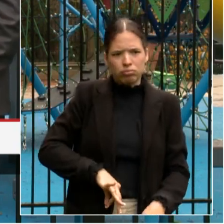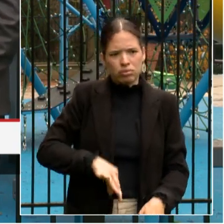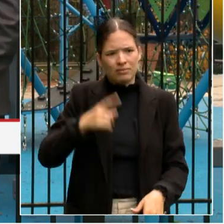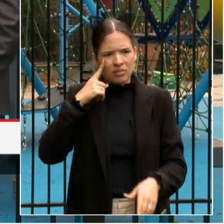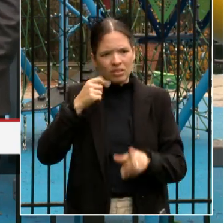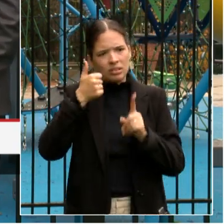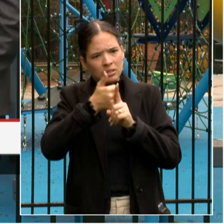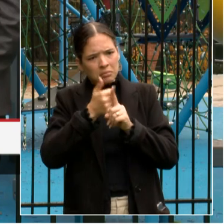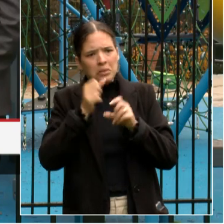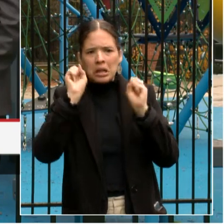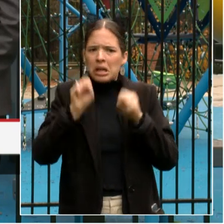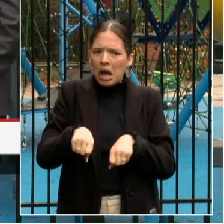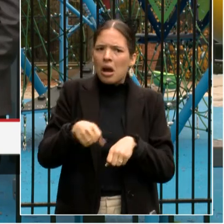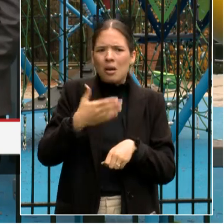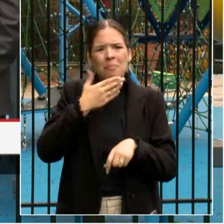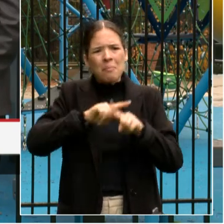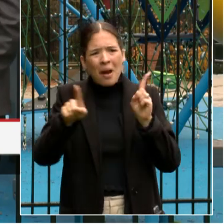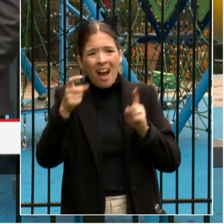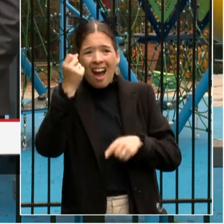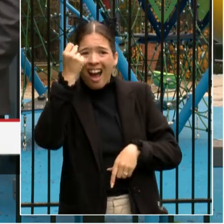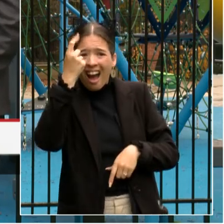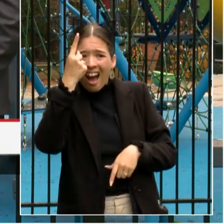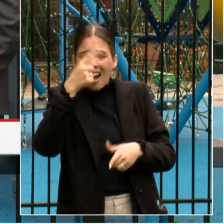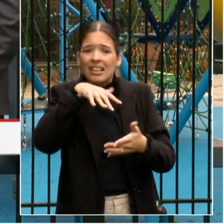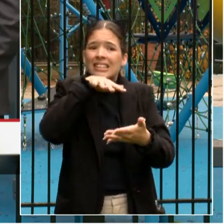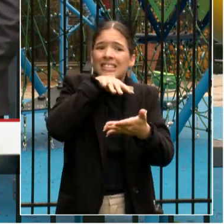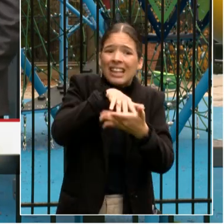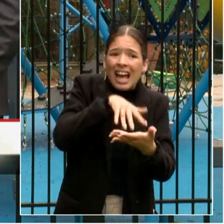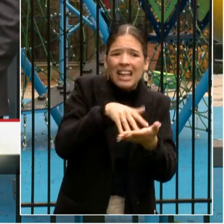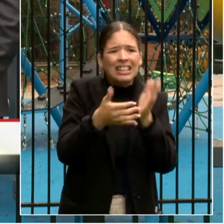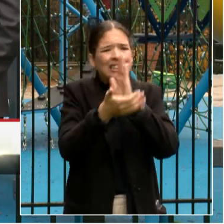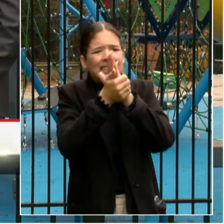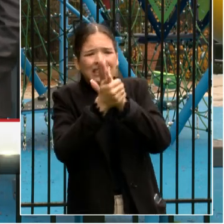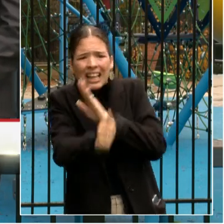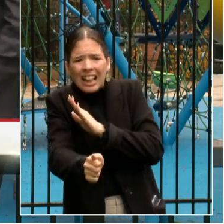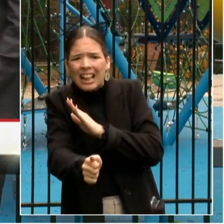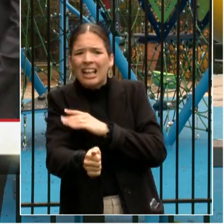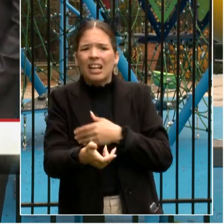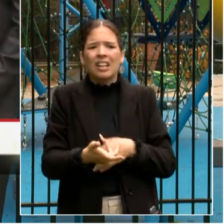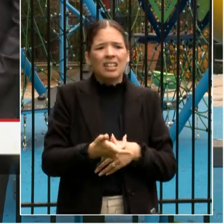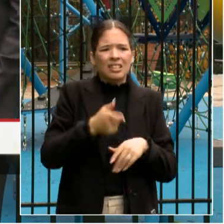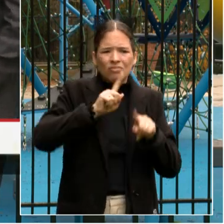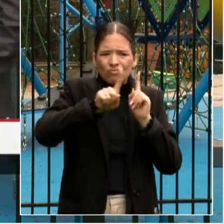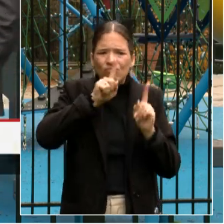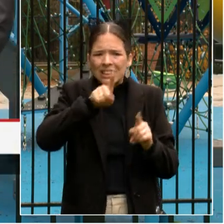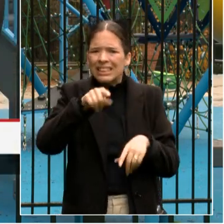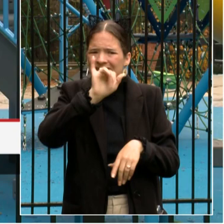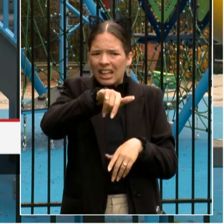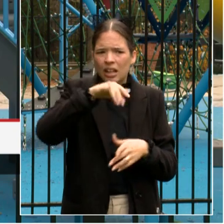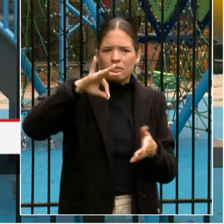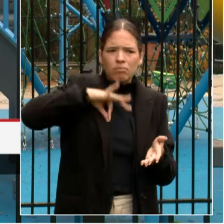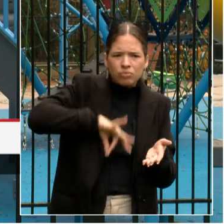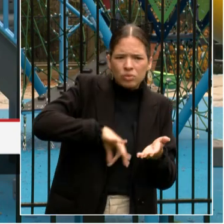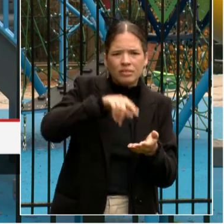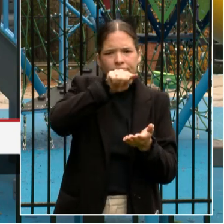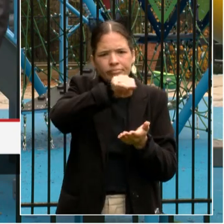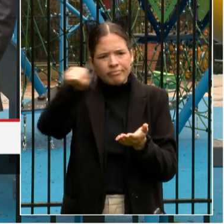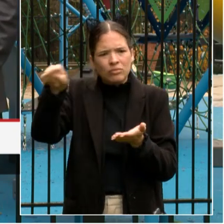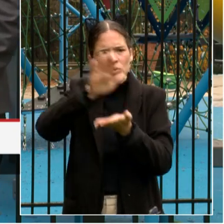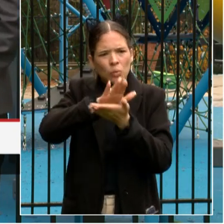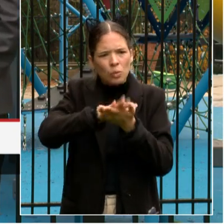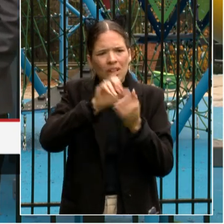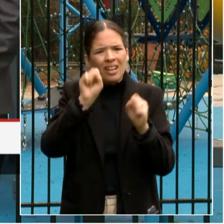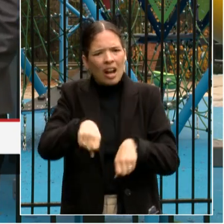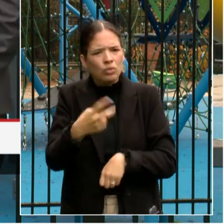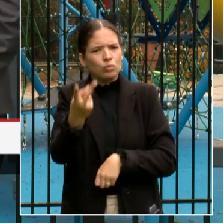but the study skills and all of the benefits that you get academically from being able to speak two languages.